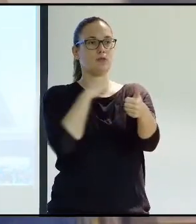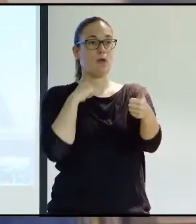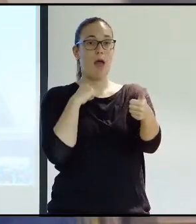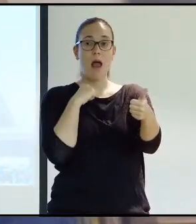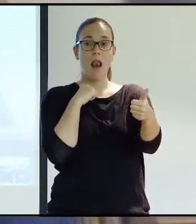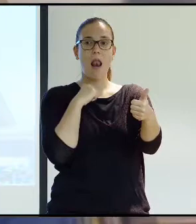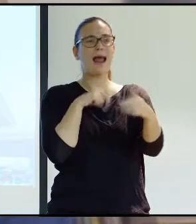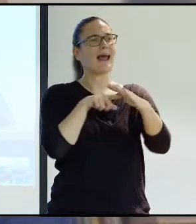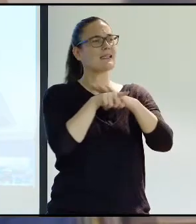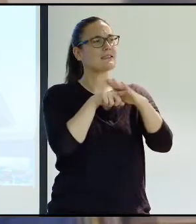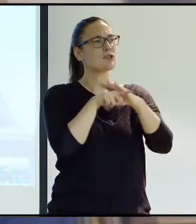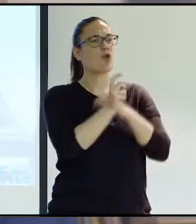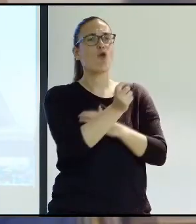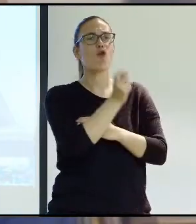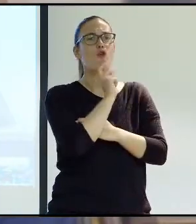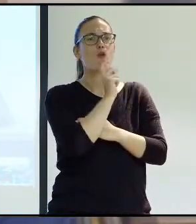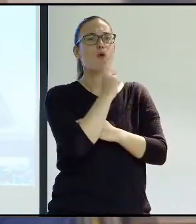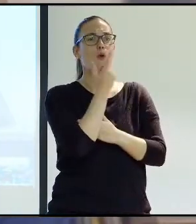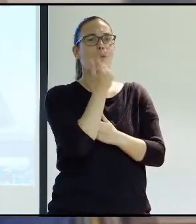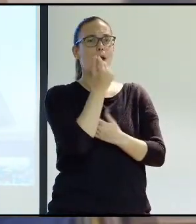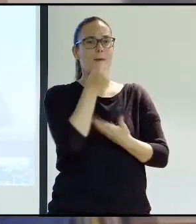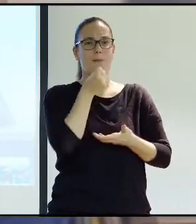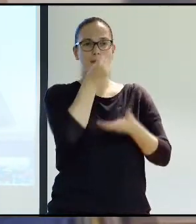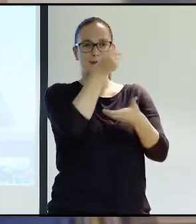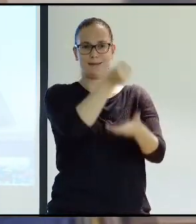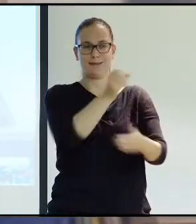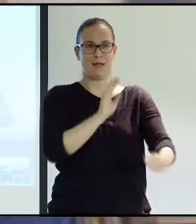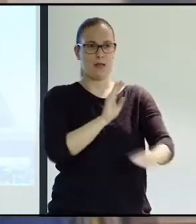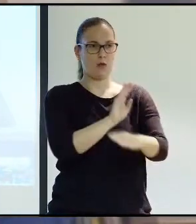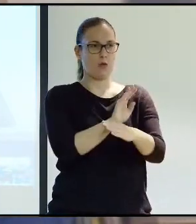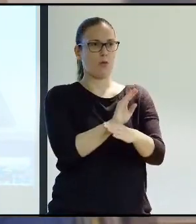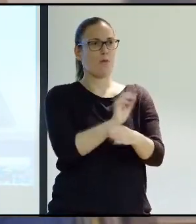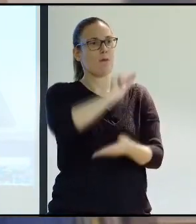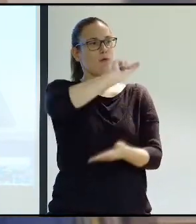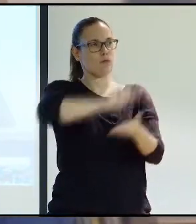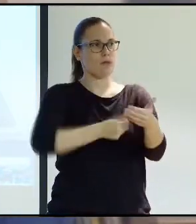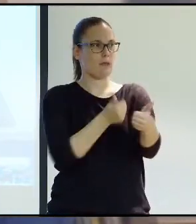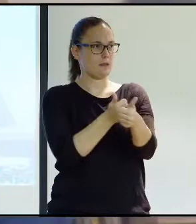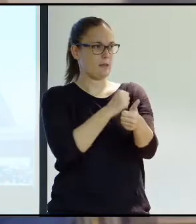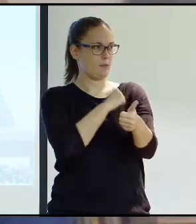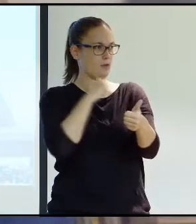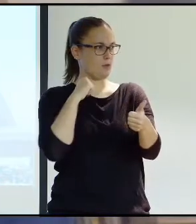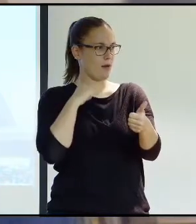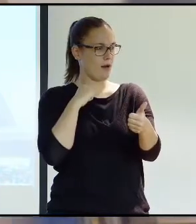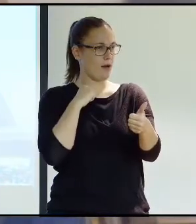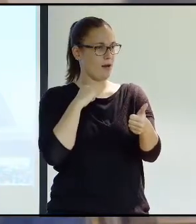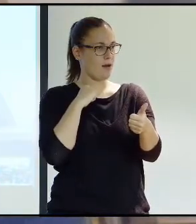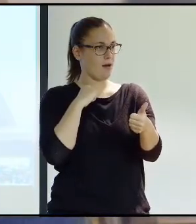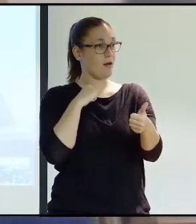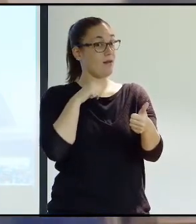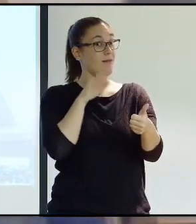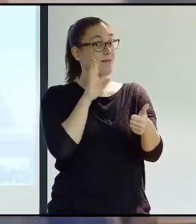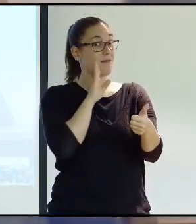And we have insisted that people who need personal assistance